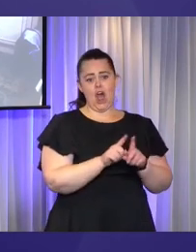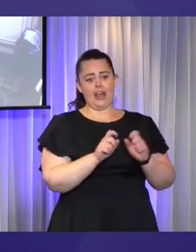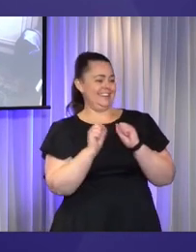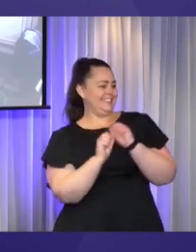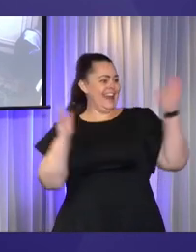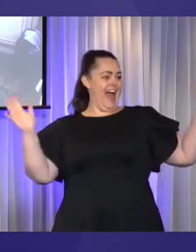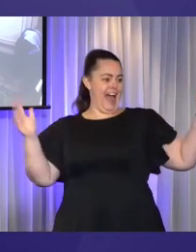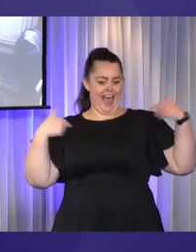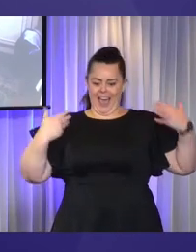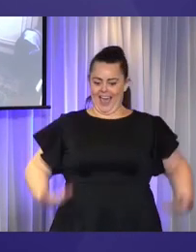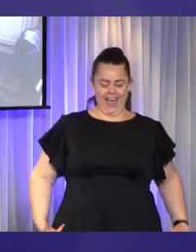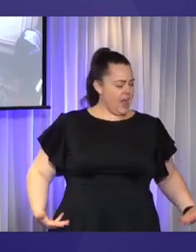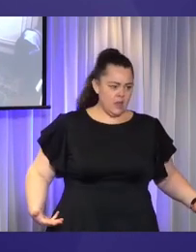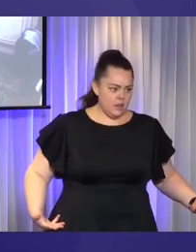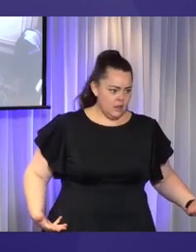advertise.